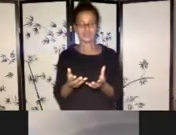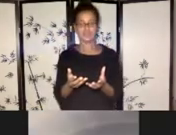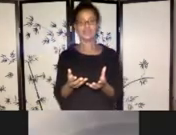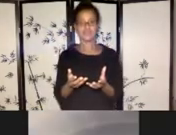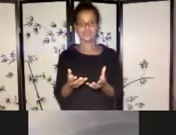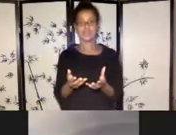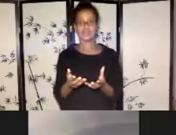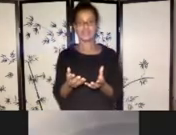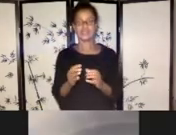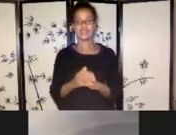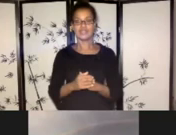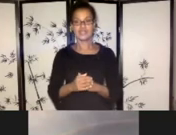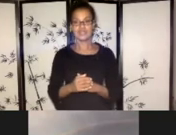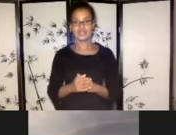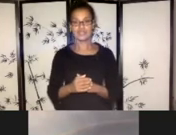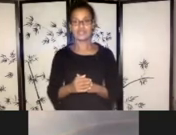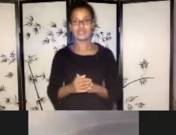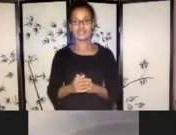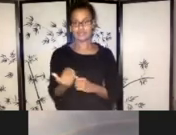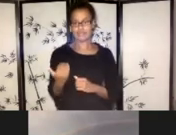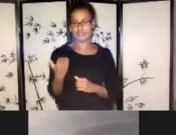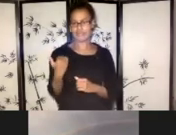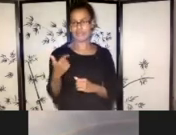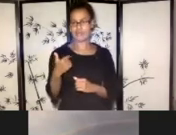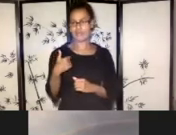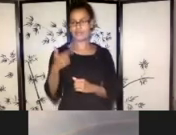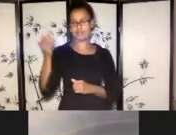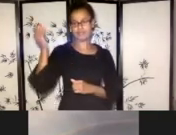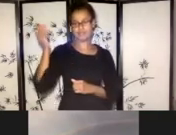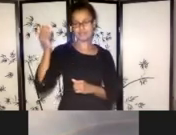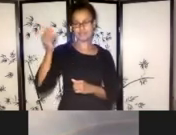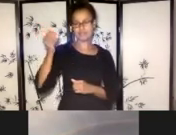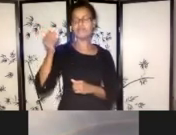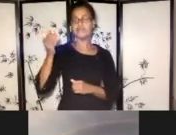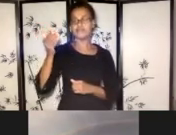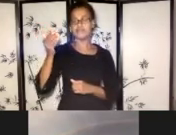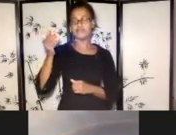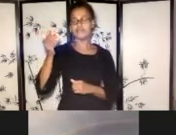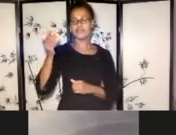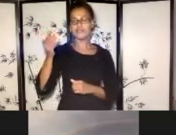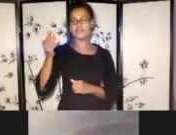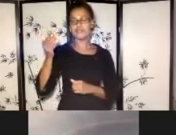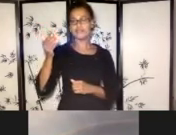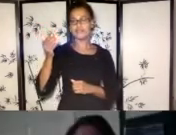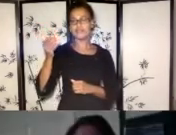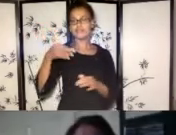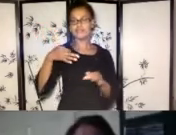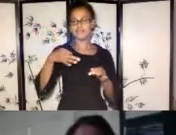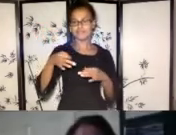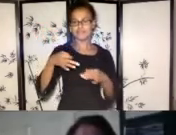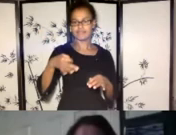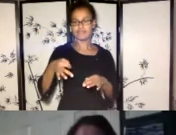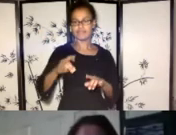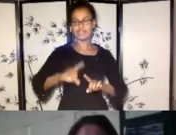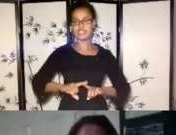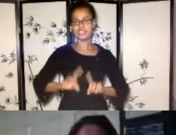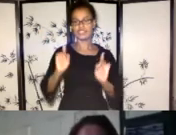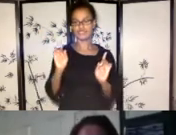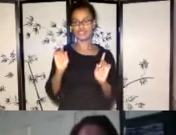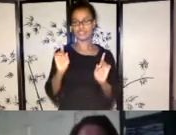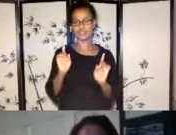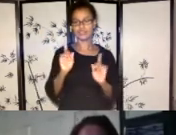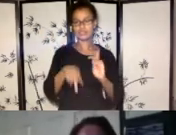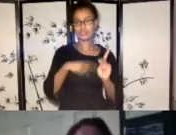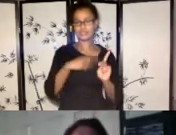when I was talking about the different categories,